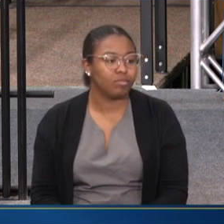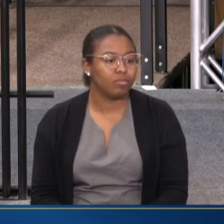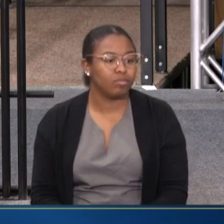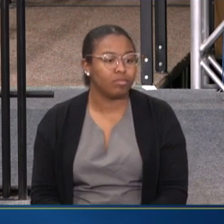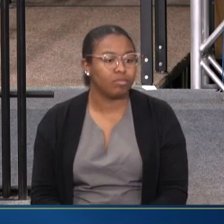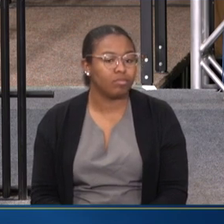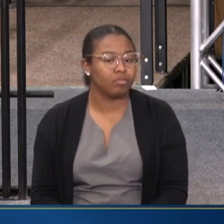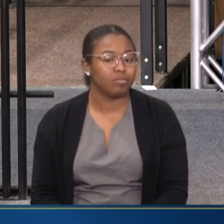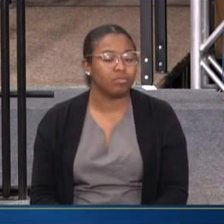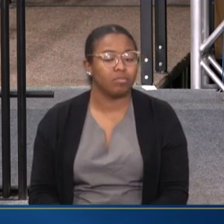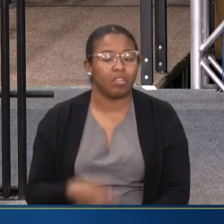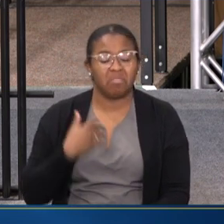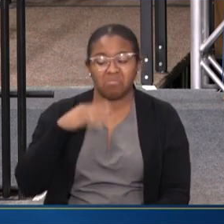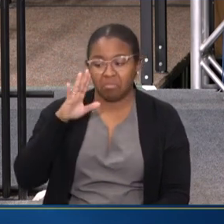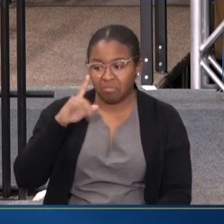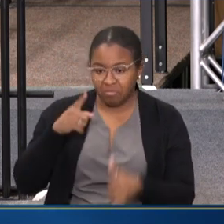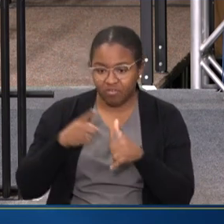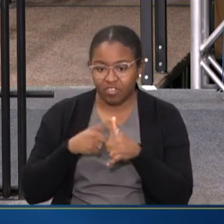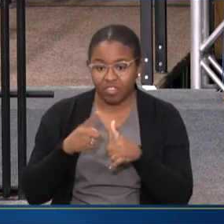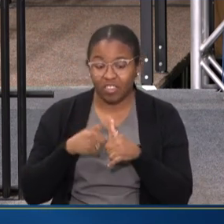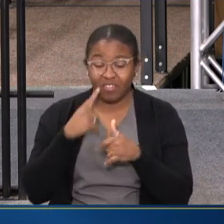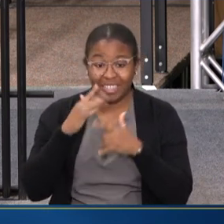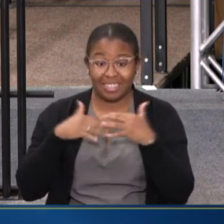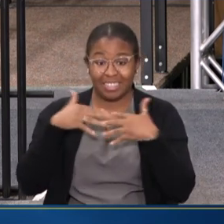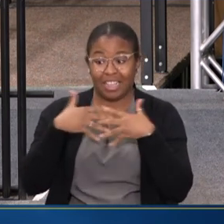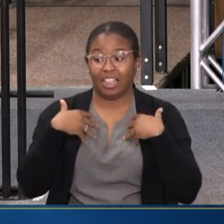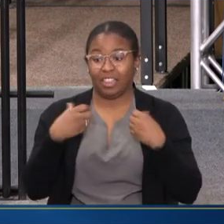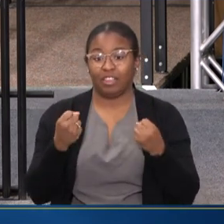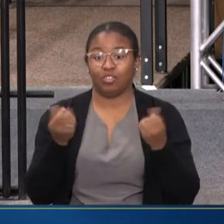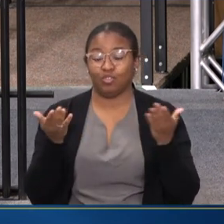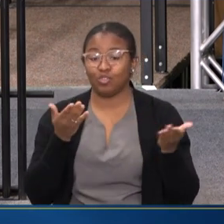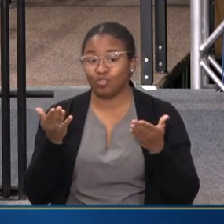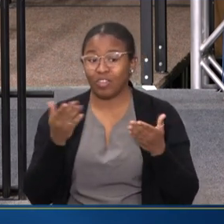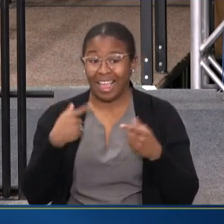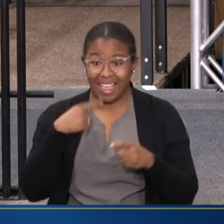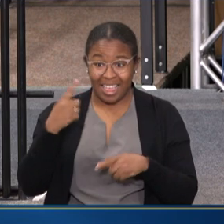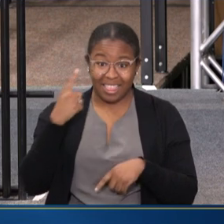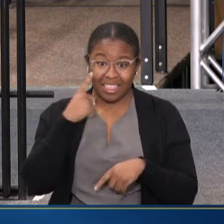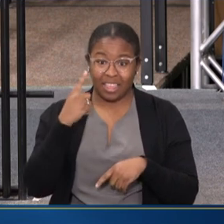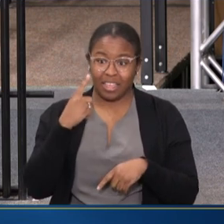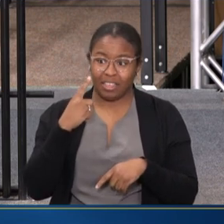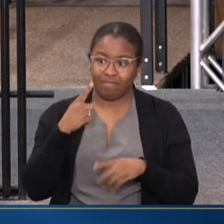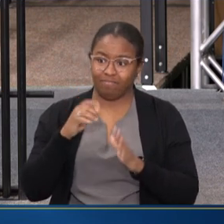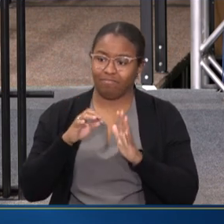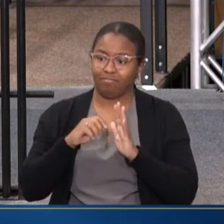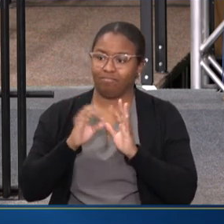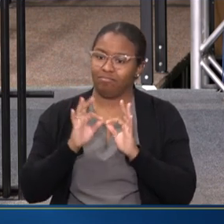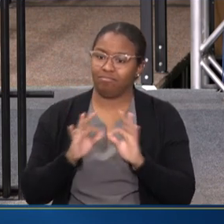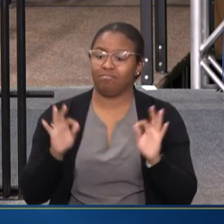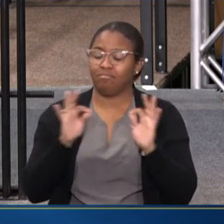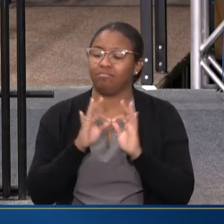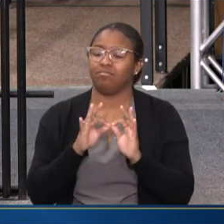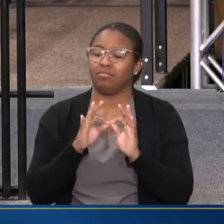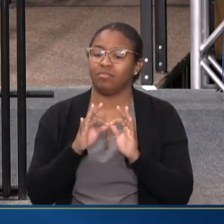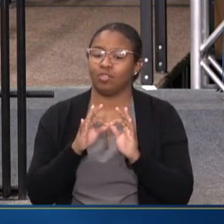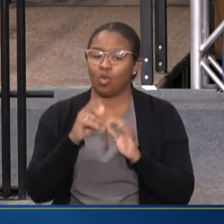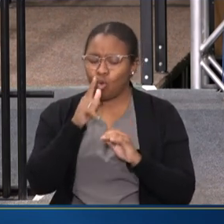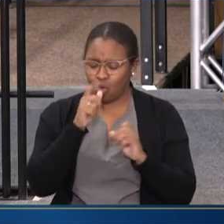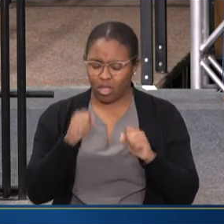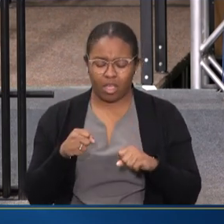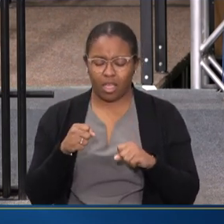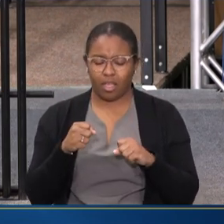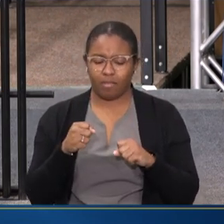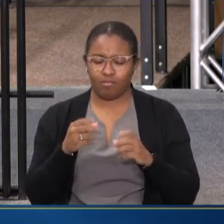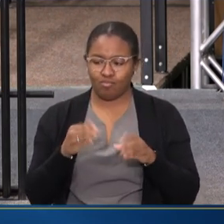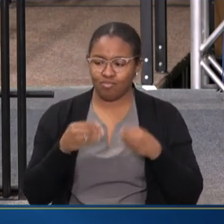I'LL GO AHEAD AND START FROM THE INDIAN HEALTH SERVICE. I THINK THE KEY QUESTION IS, WHO CAN PROVIDE THE SERVICES? WHAT